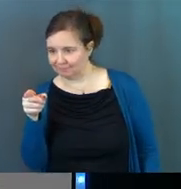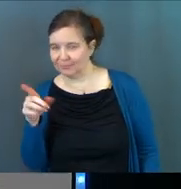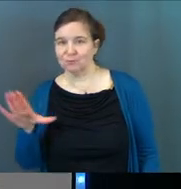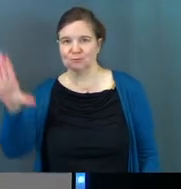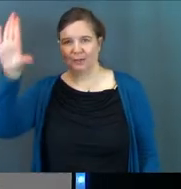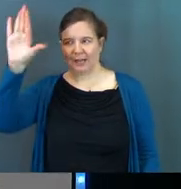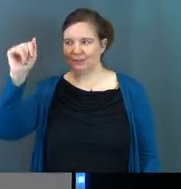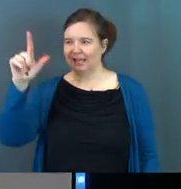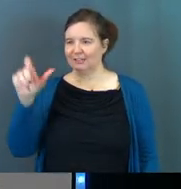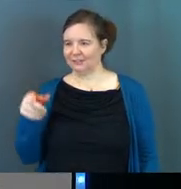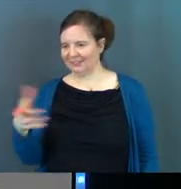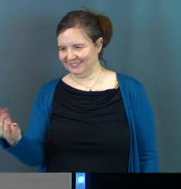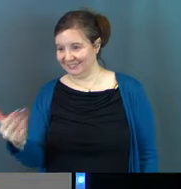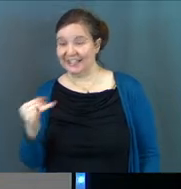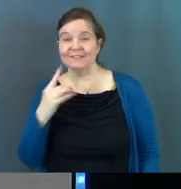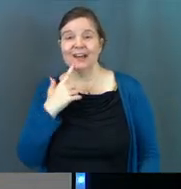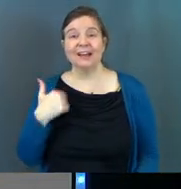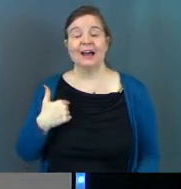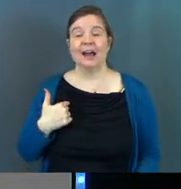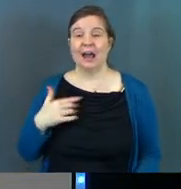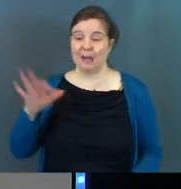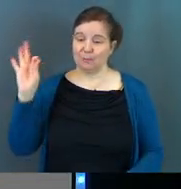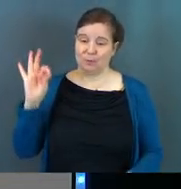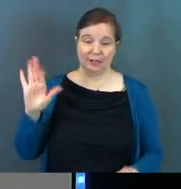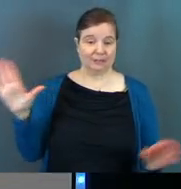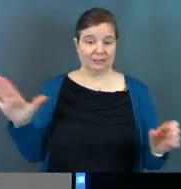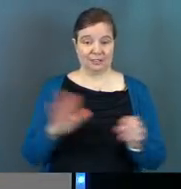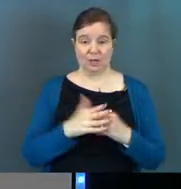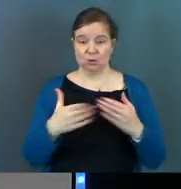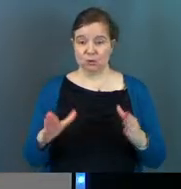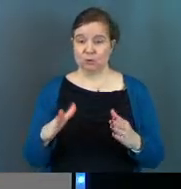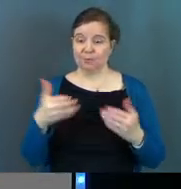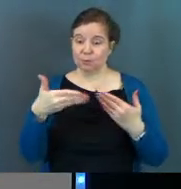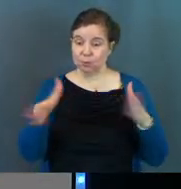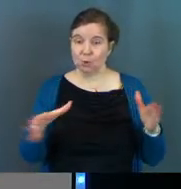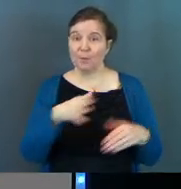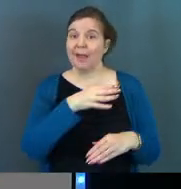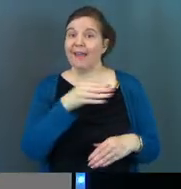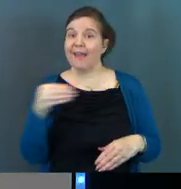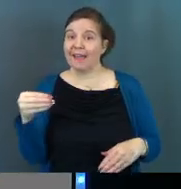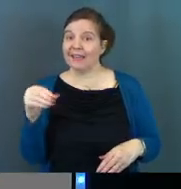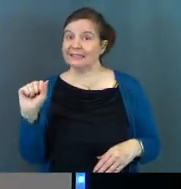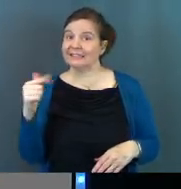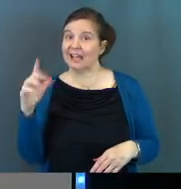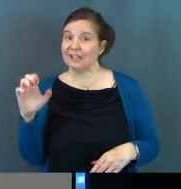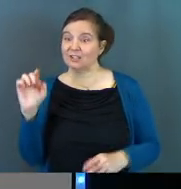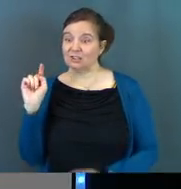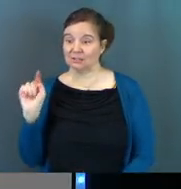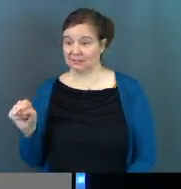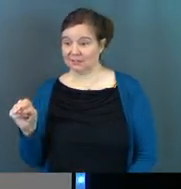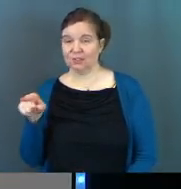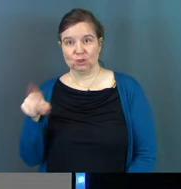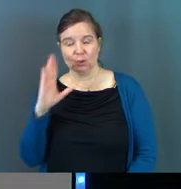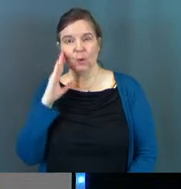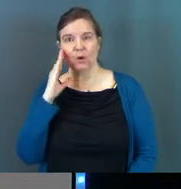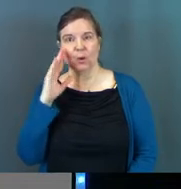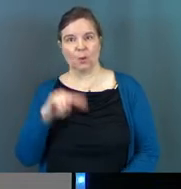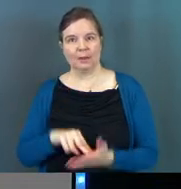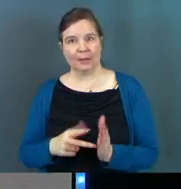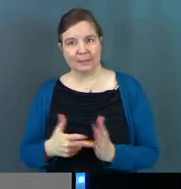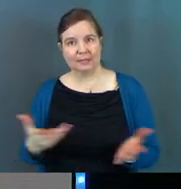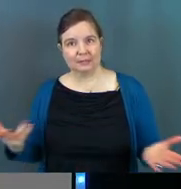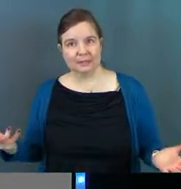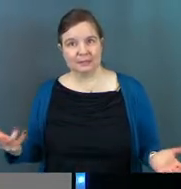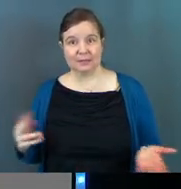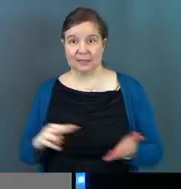raise your hand, Sage. If I said I'm, I'm preaching this entire sermon to this room and Sage, you would know what that